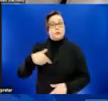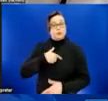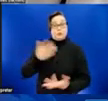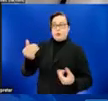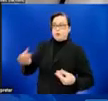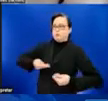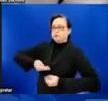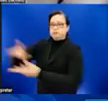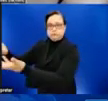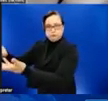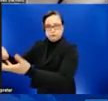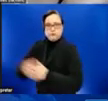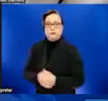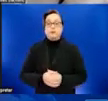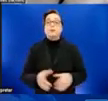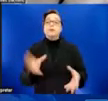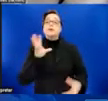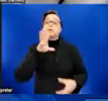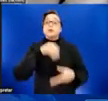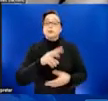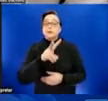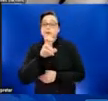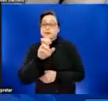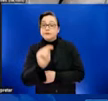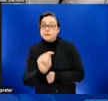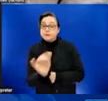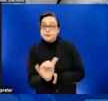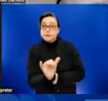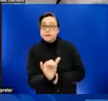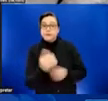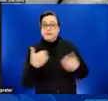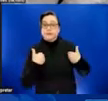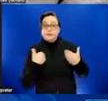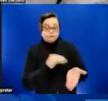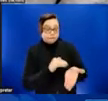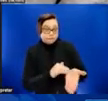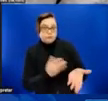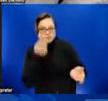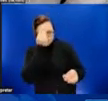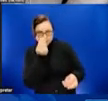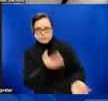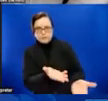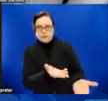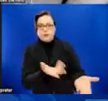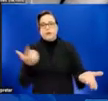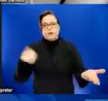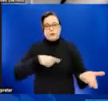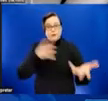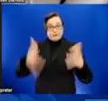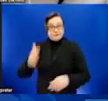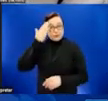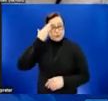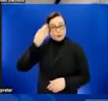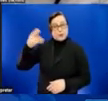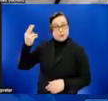veterinarians, given monkeypox has historically and continues to be a disease passed between humans and animals, both from